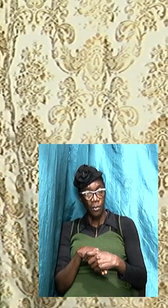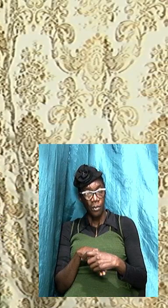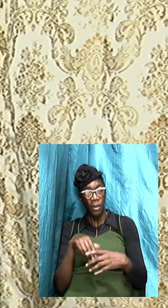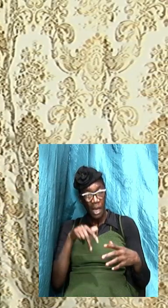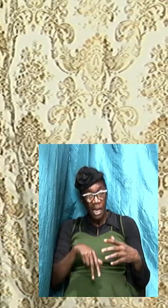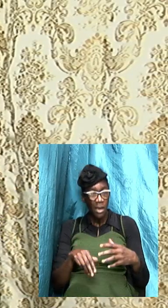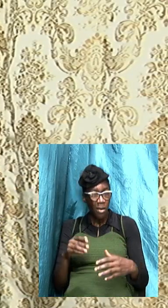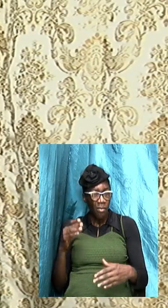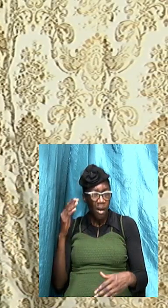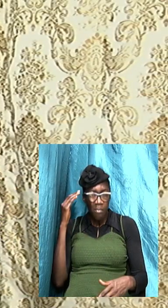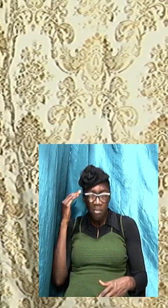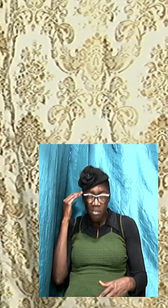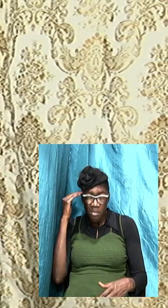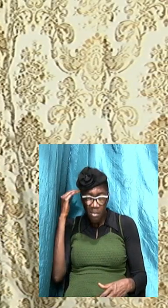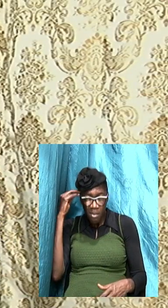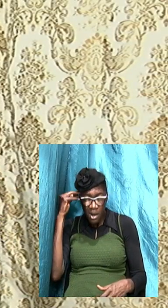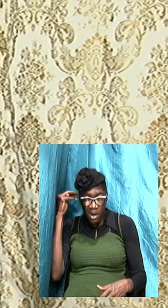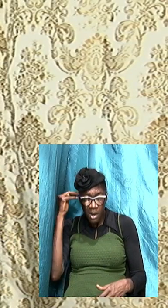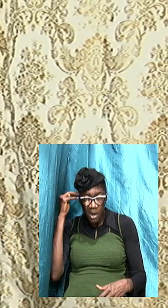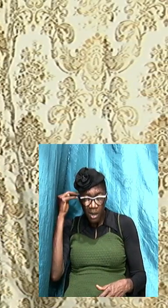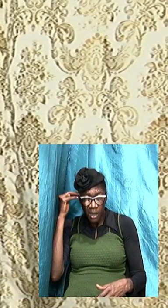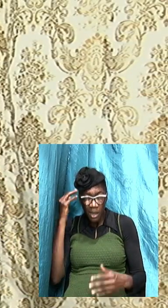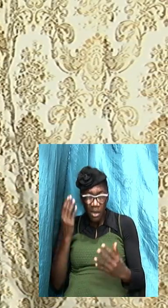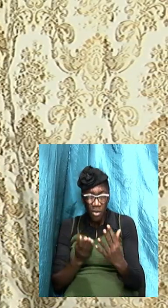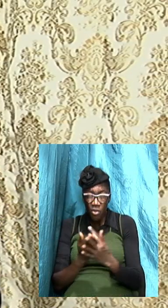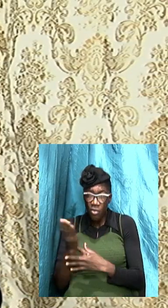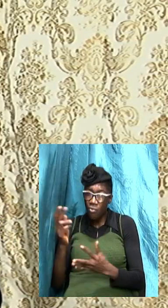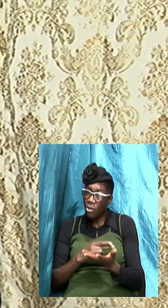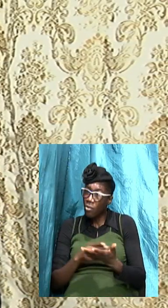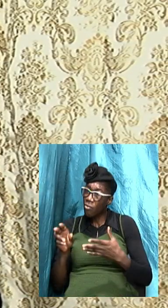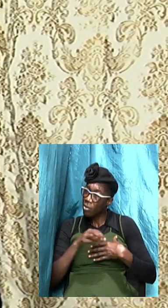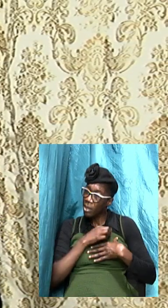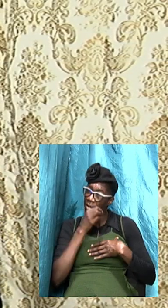consciences through the Holy Ghost